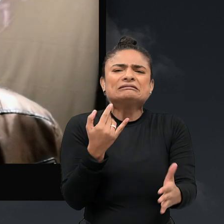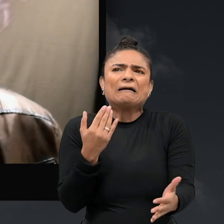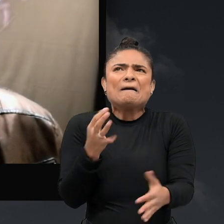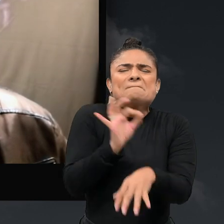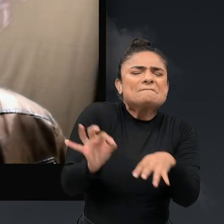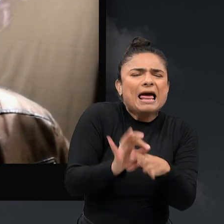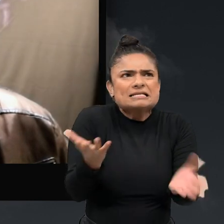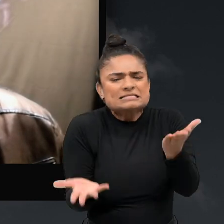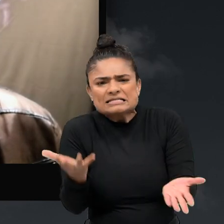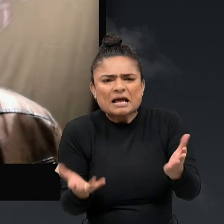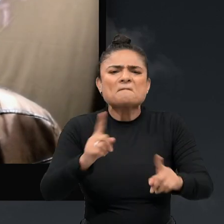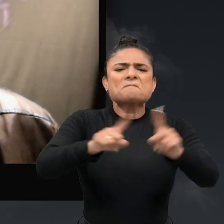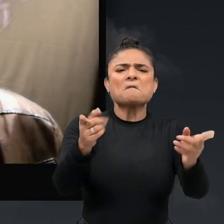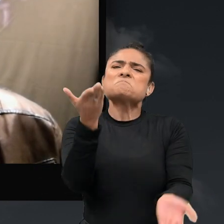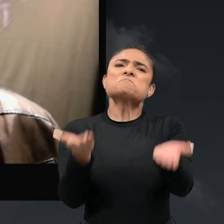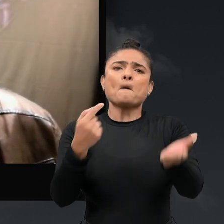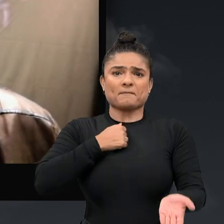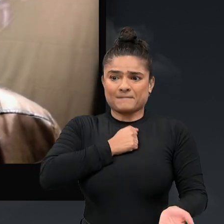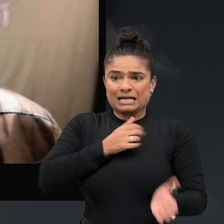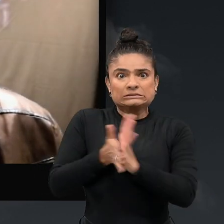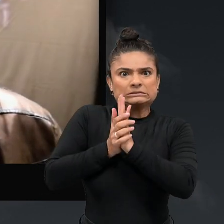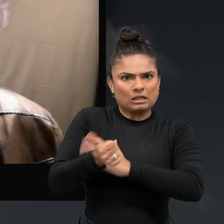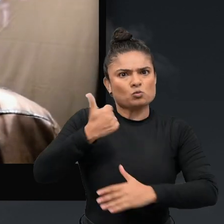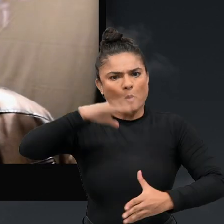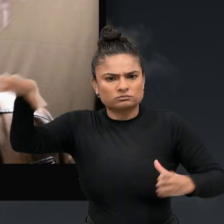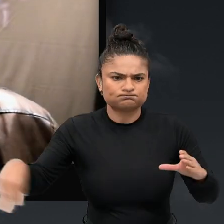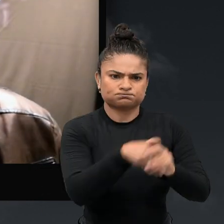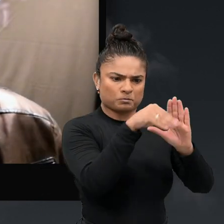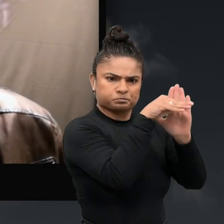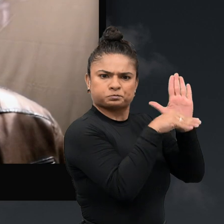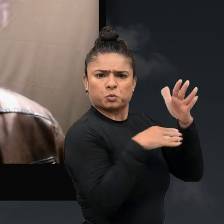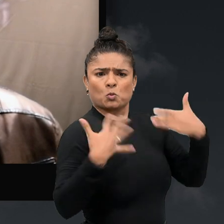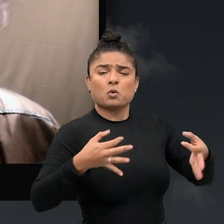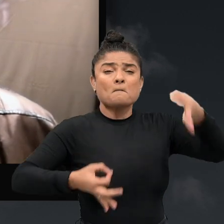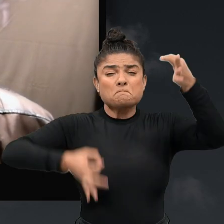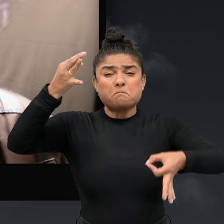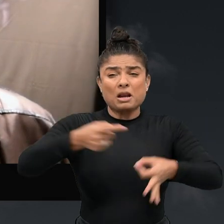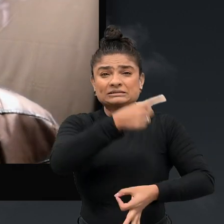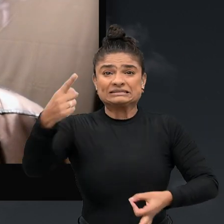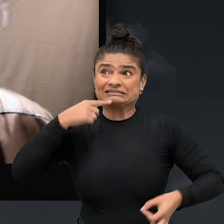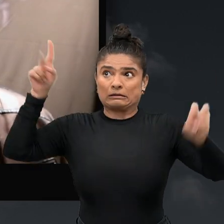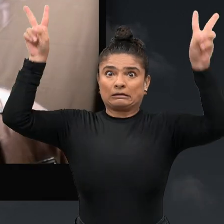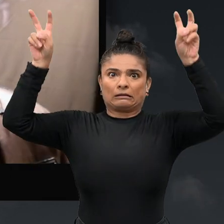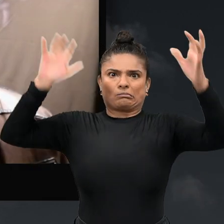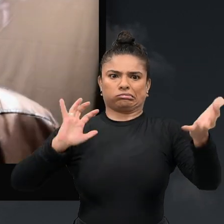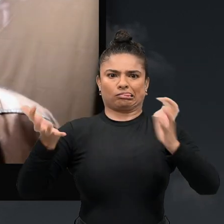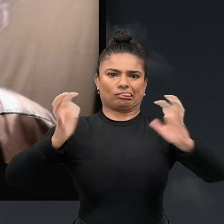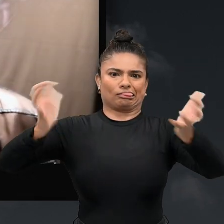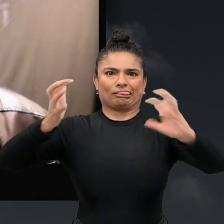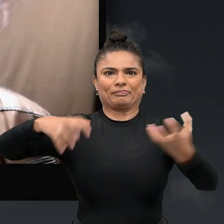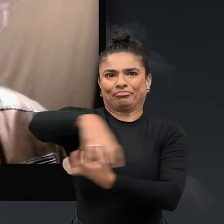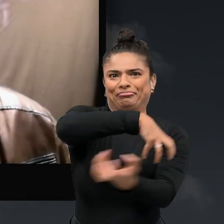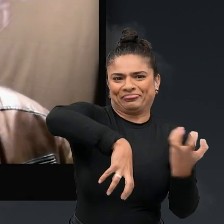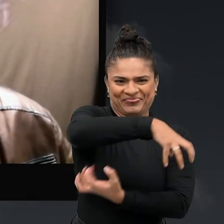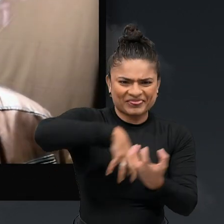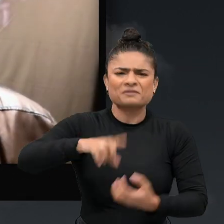it's the plane where I honestly would love to triple my skills. Politics is, as they